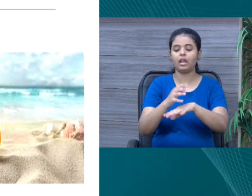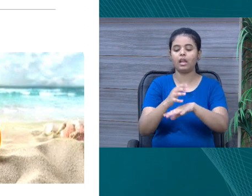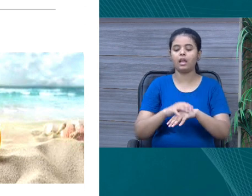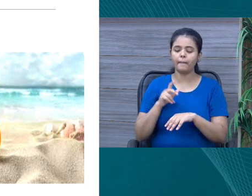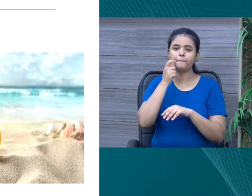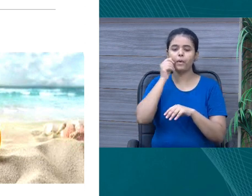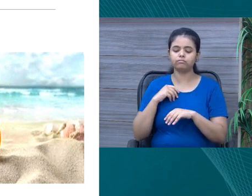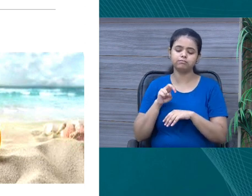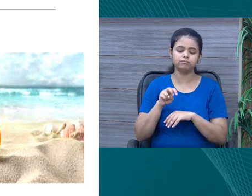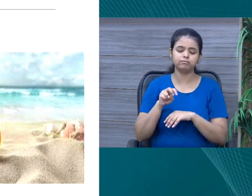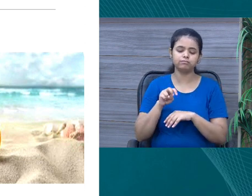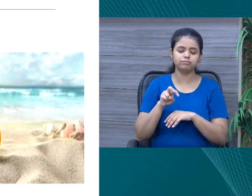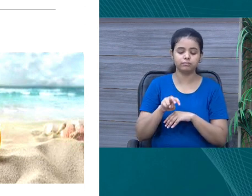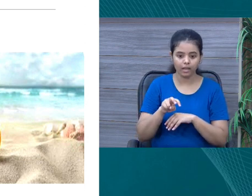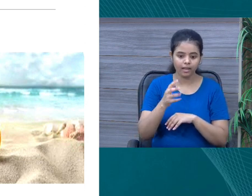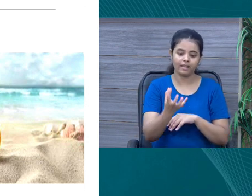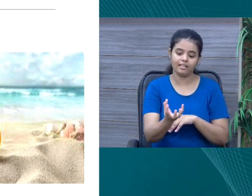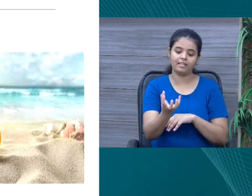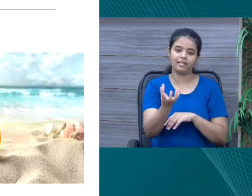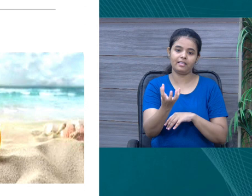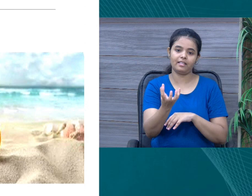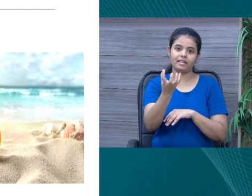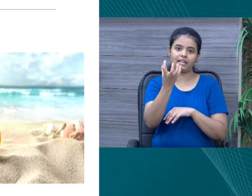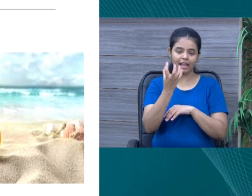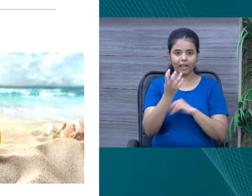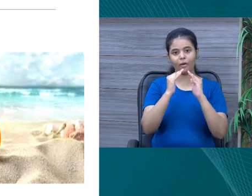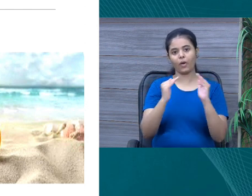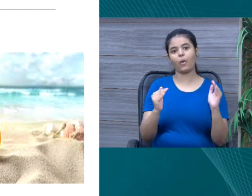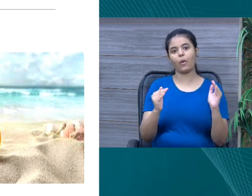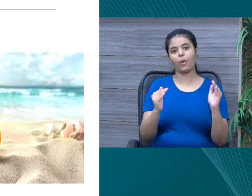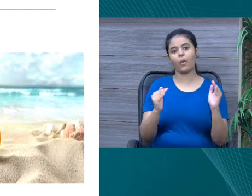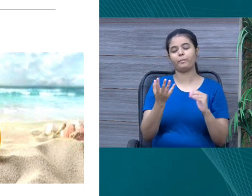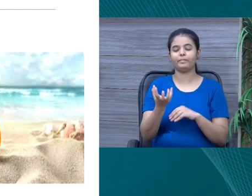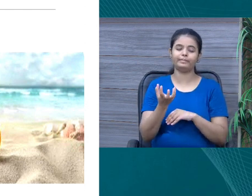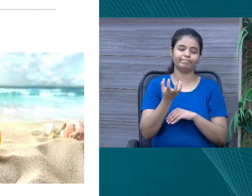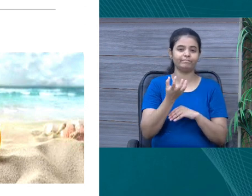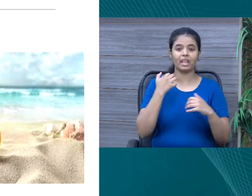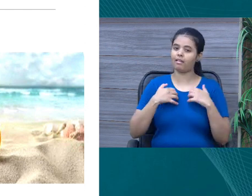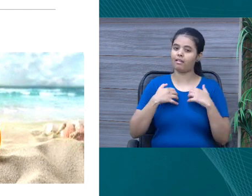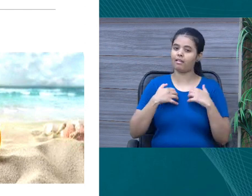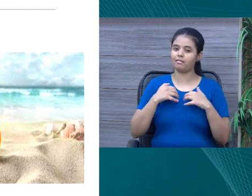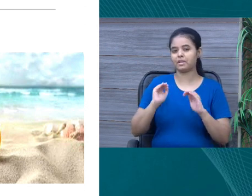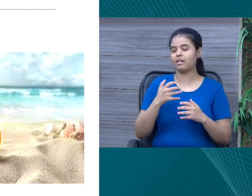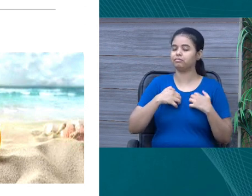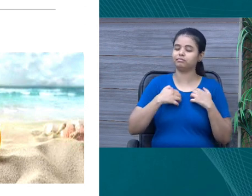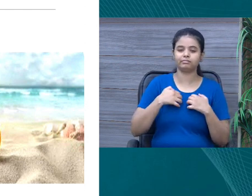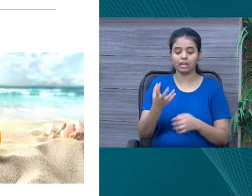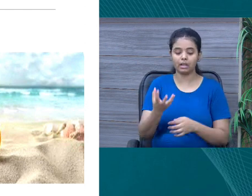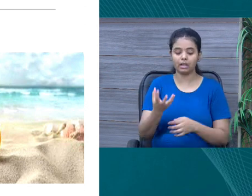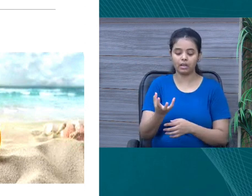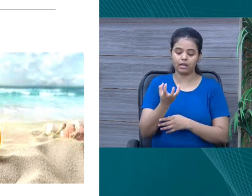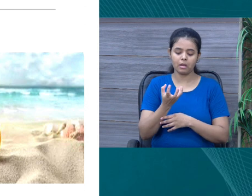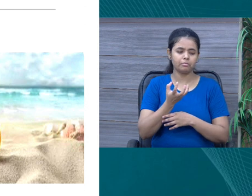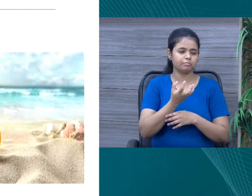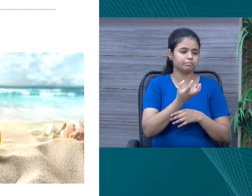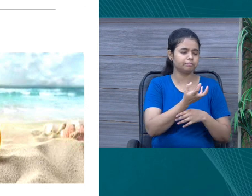it home. As a child being inquisitive, he picked it up and bring it back home. Cold